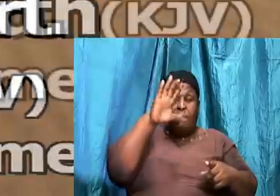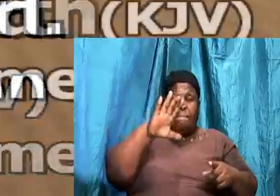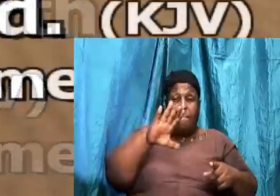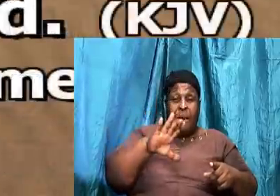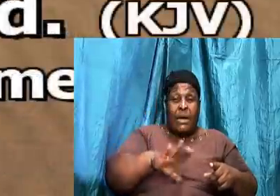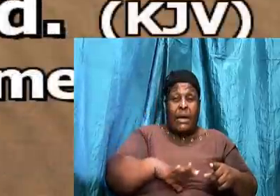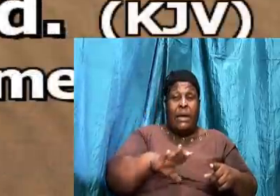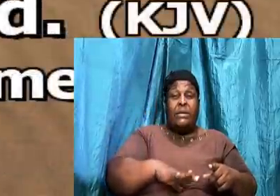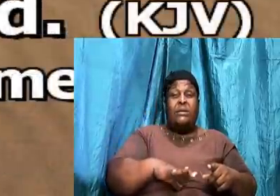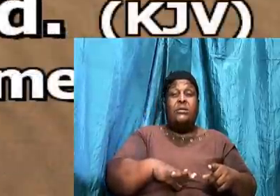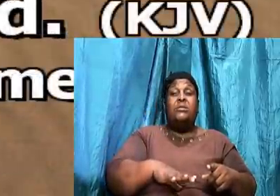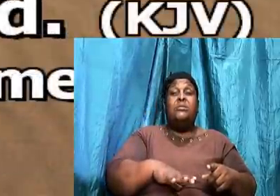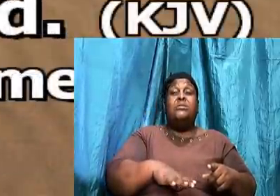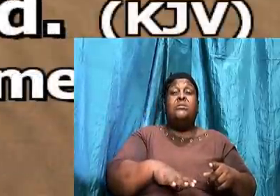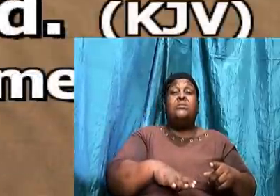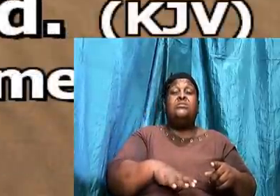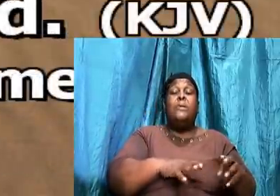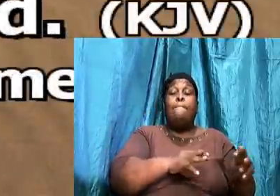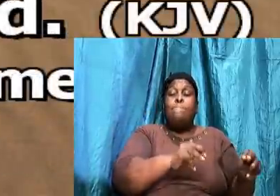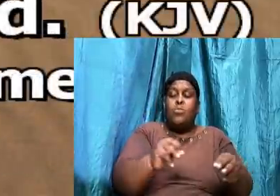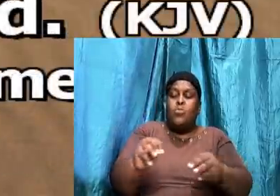sees something in us.